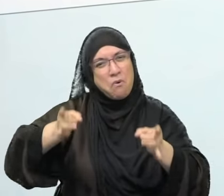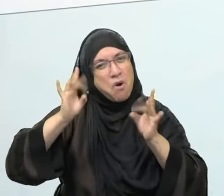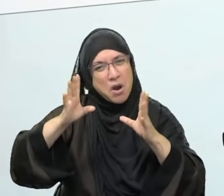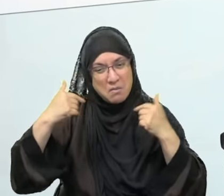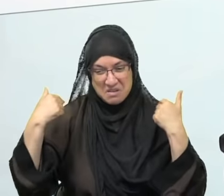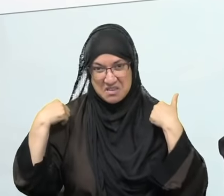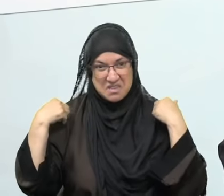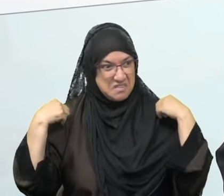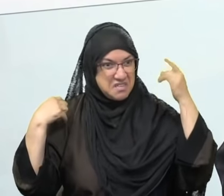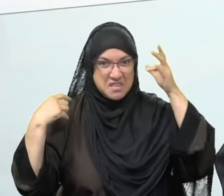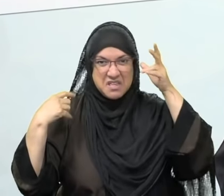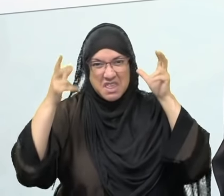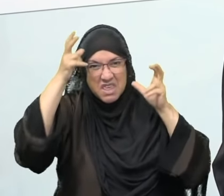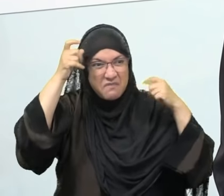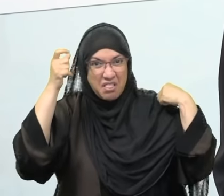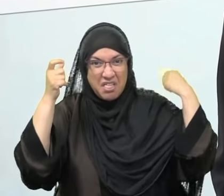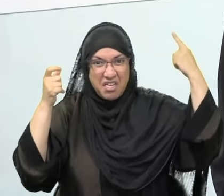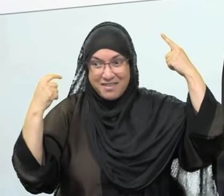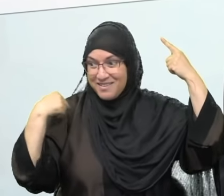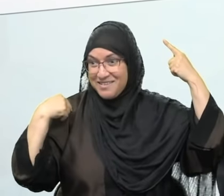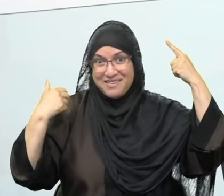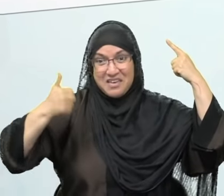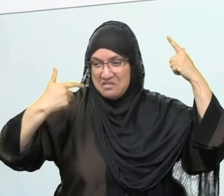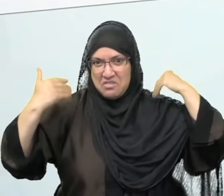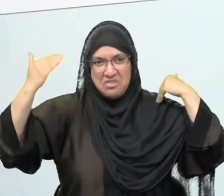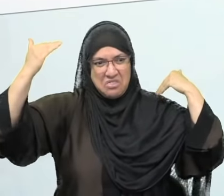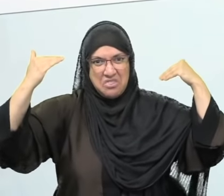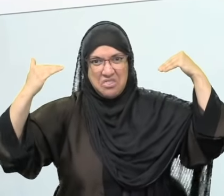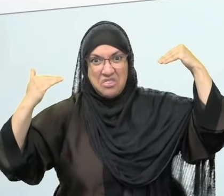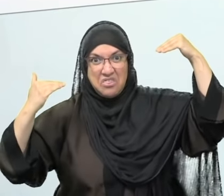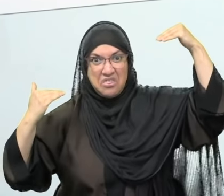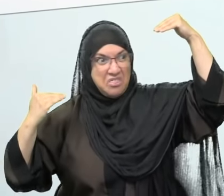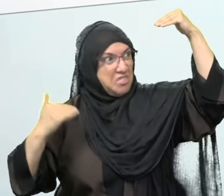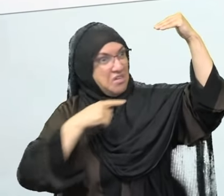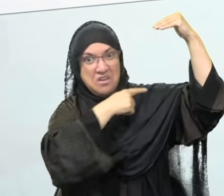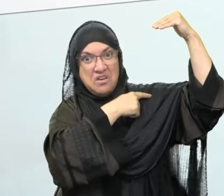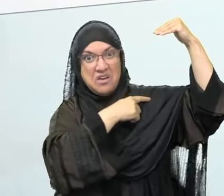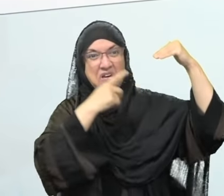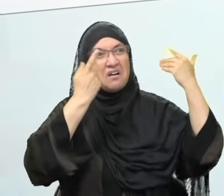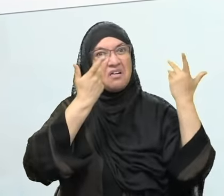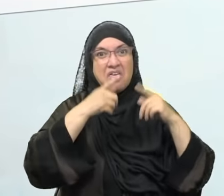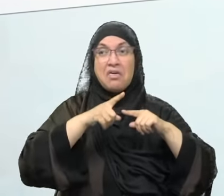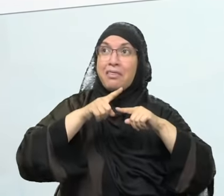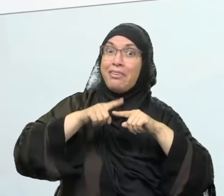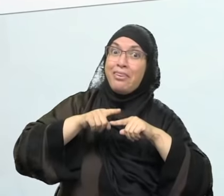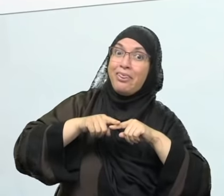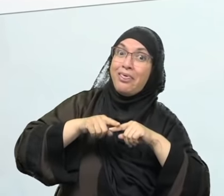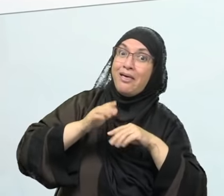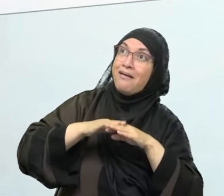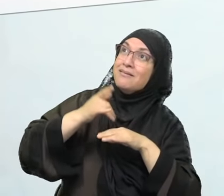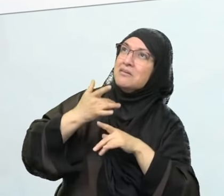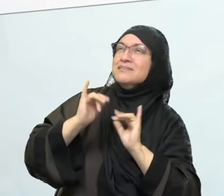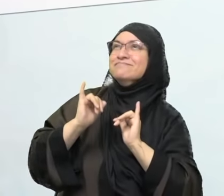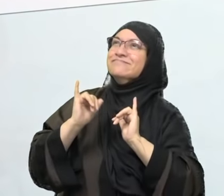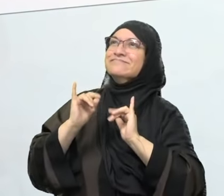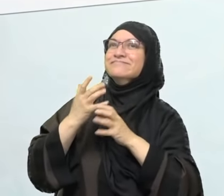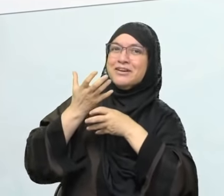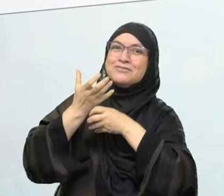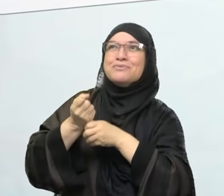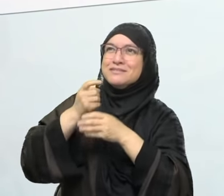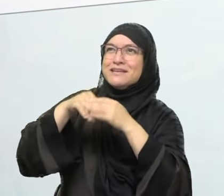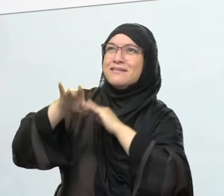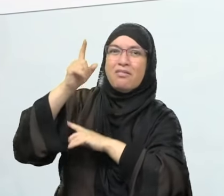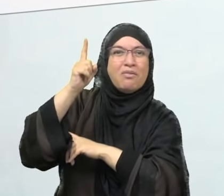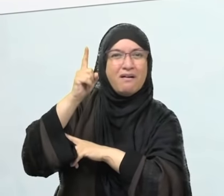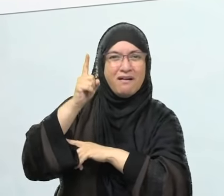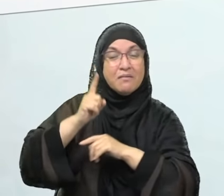maintain imam, and to be a liar at the same time. And there's a difference between someone that falls into a lie here